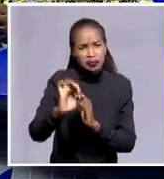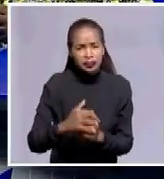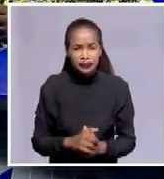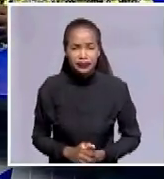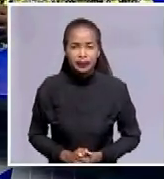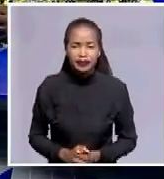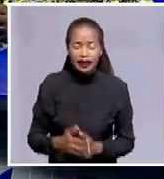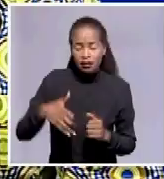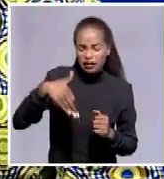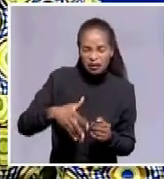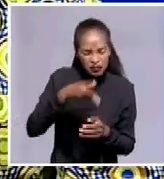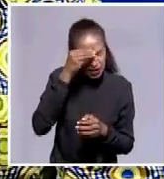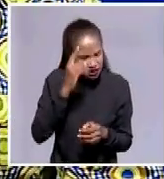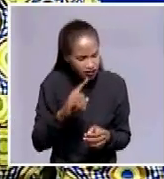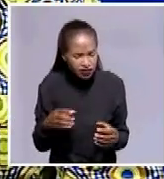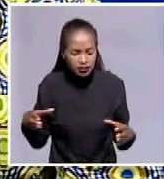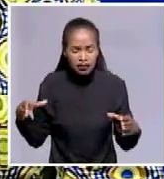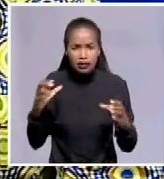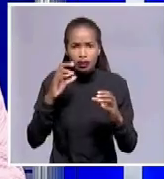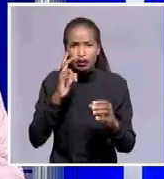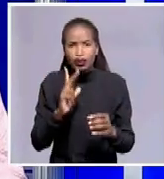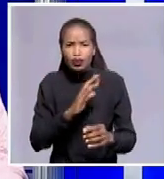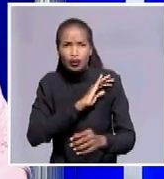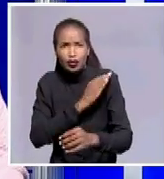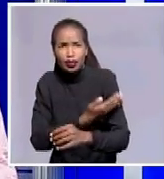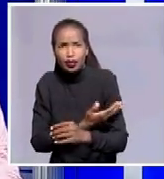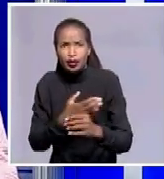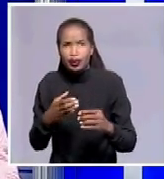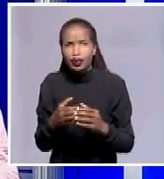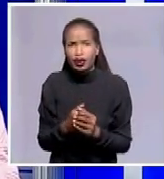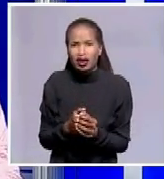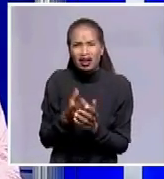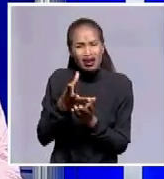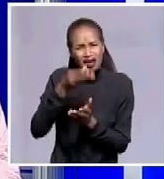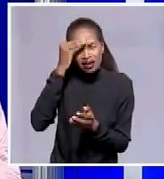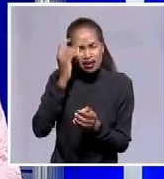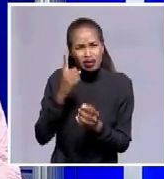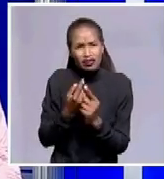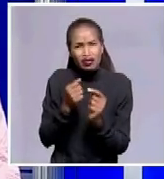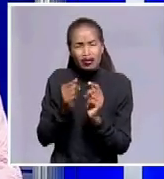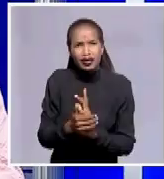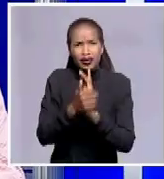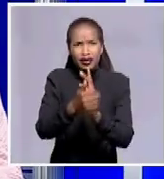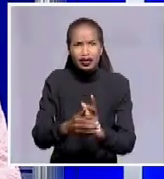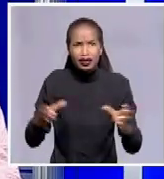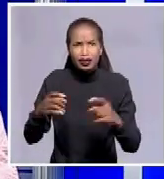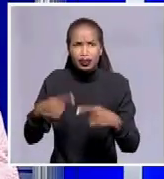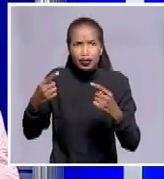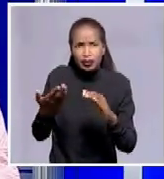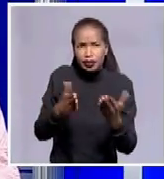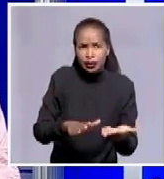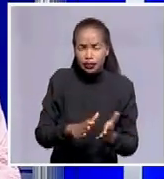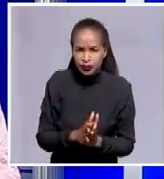parties, and even those in power, learn from Changirai as a political activist?